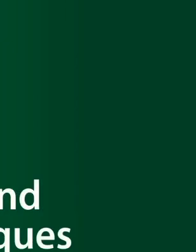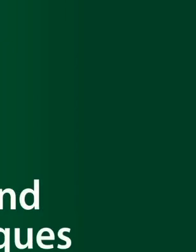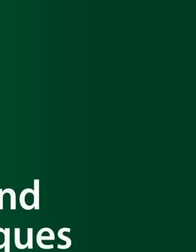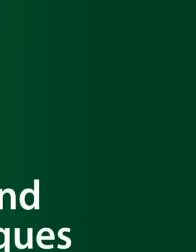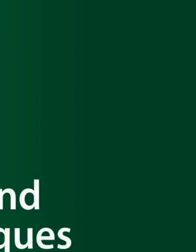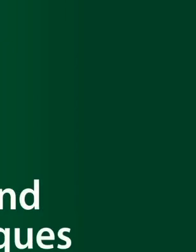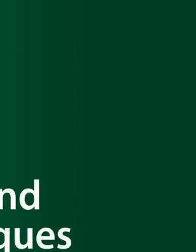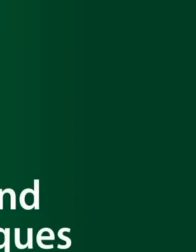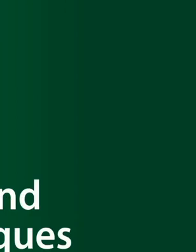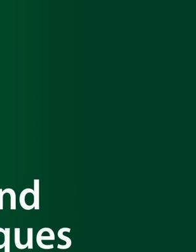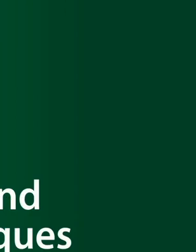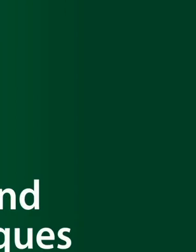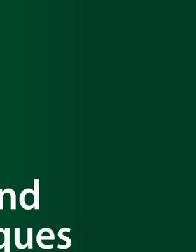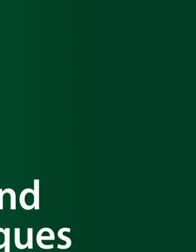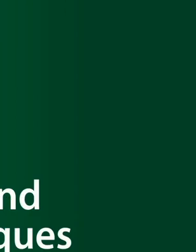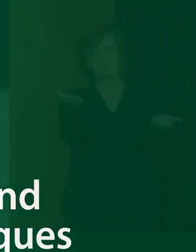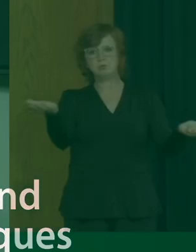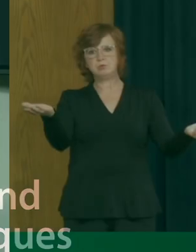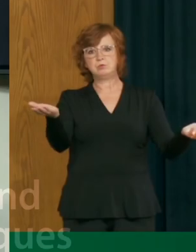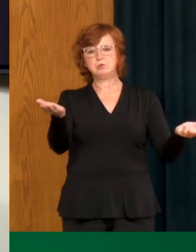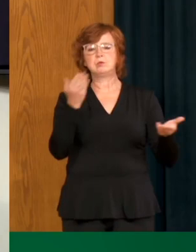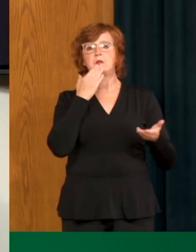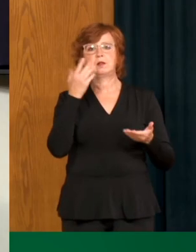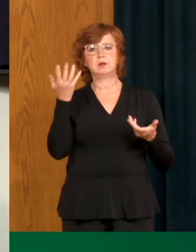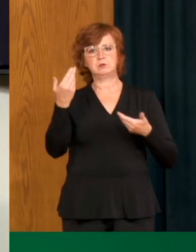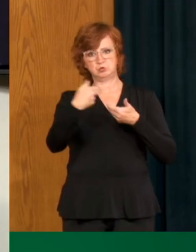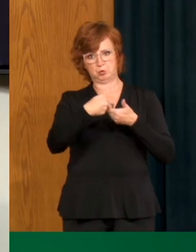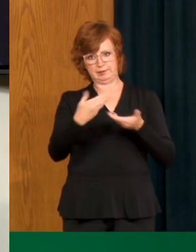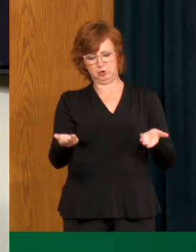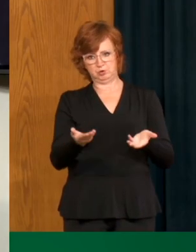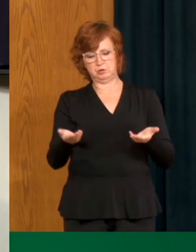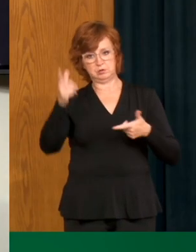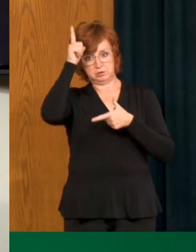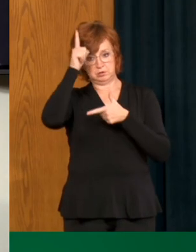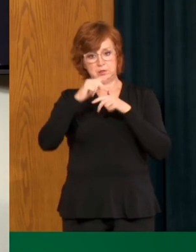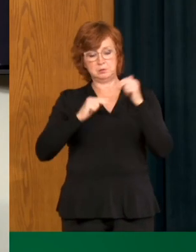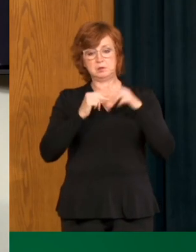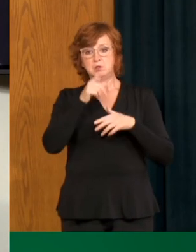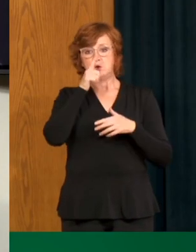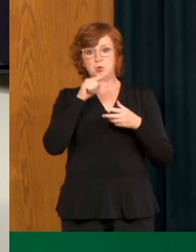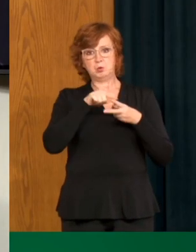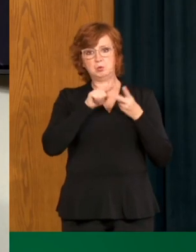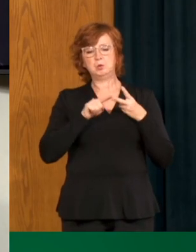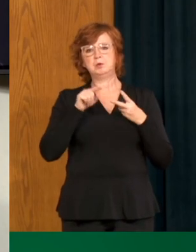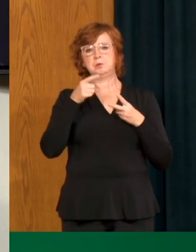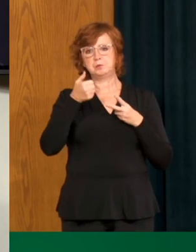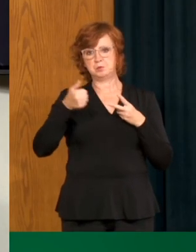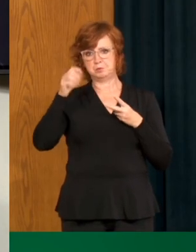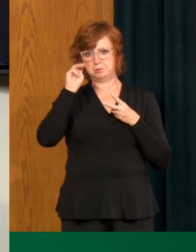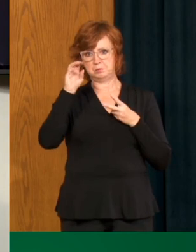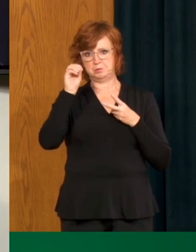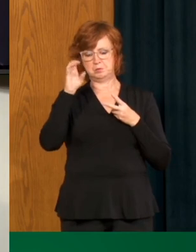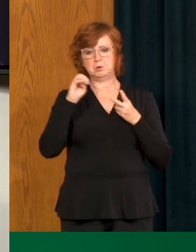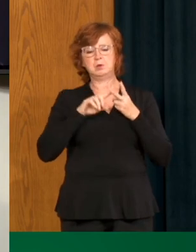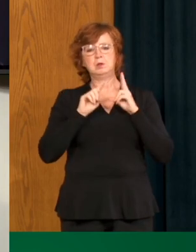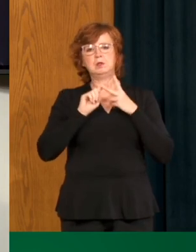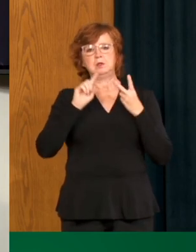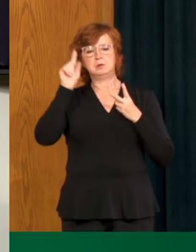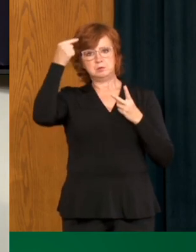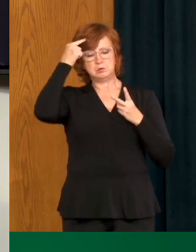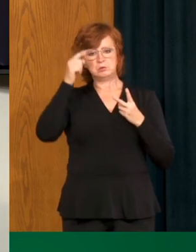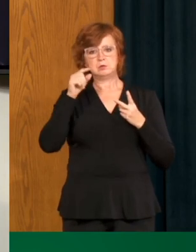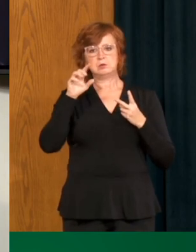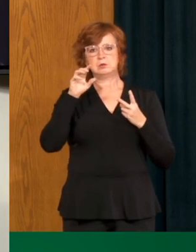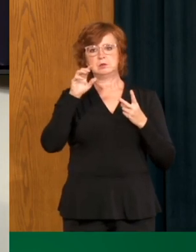good afternoon everyone and thank you for joining us today in the legislative building in regina we have premier scott moe and minister of rural and remote